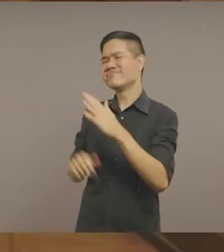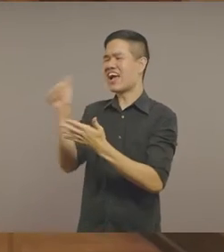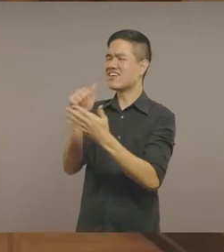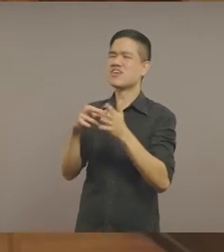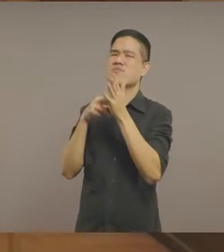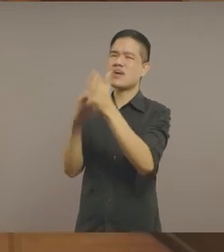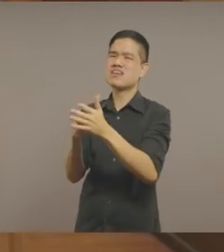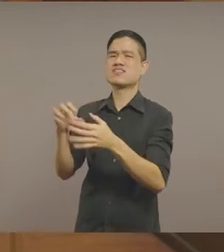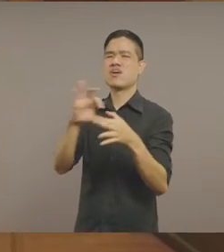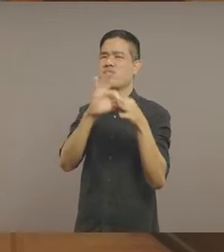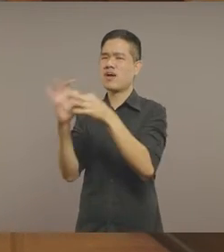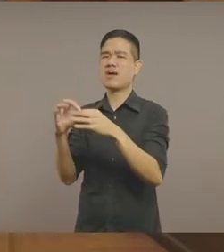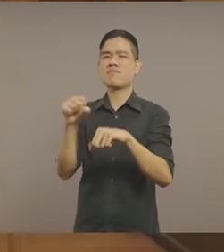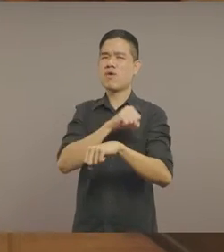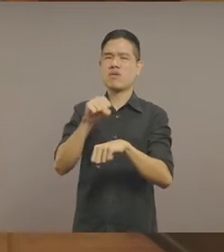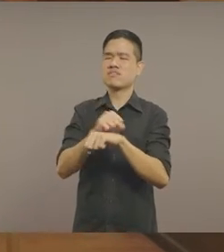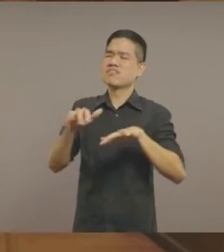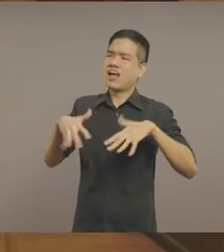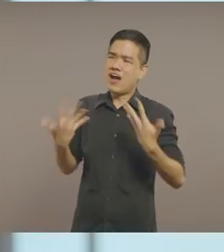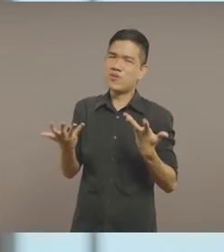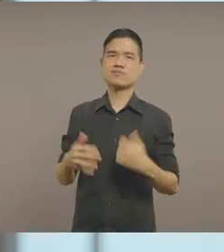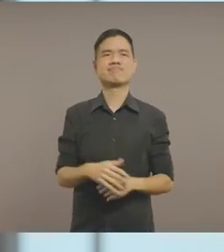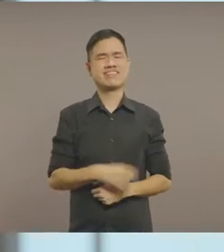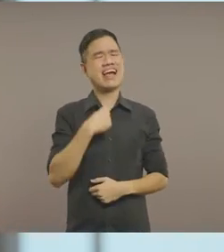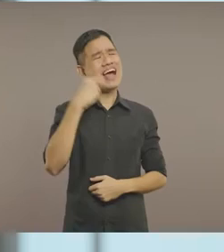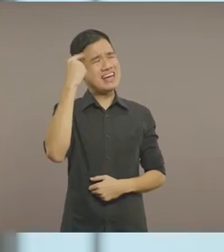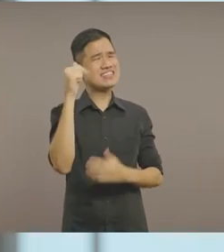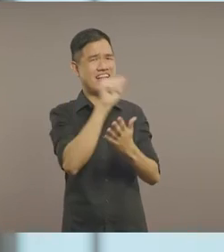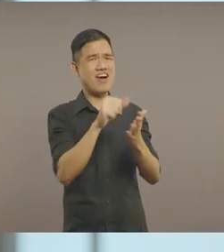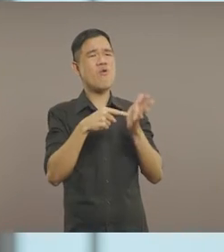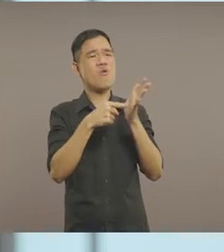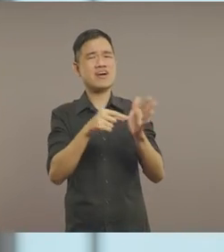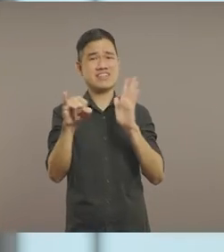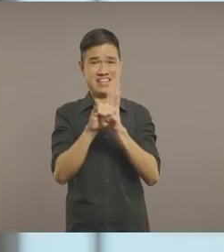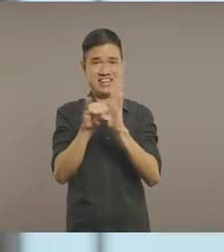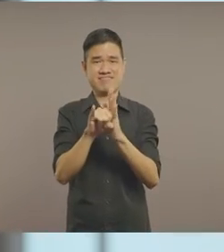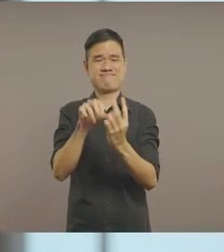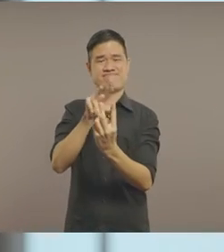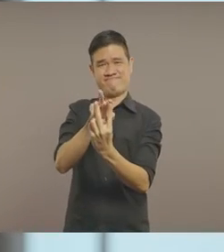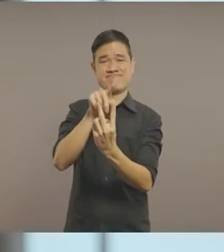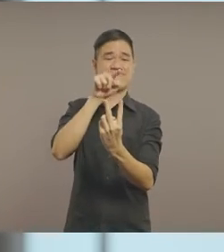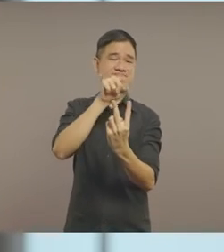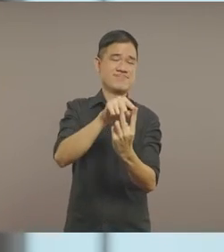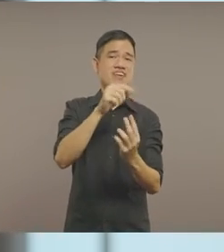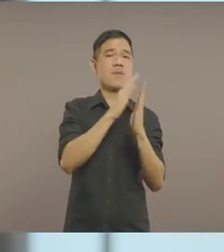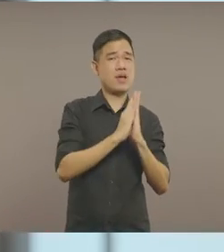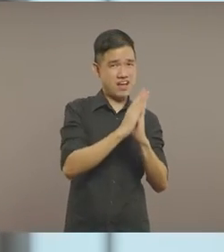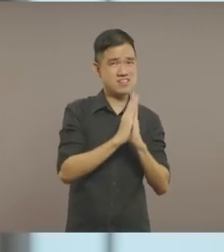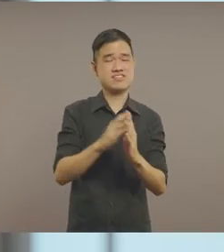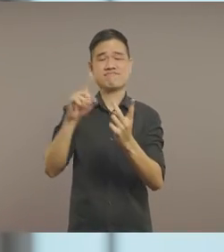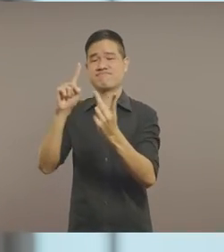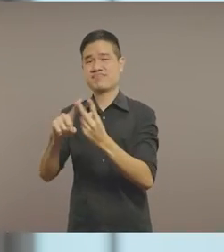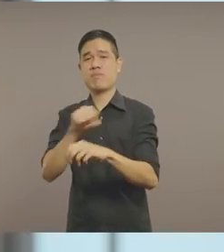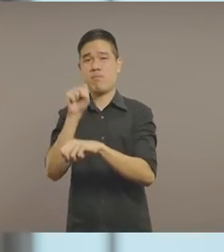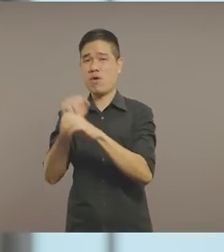So, how does this artwork represent your relationship with Singapore? I think this artwork encapsulates my identity that exists in a liminal space between